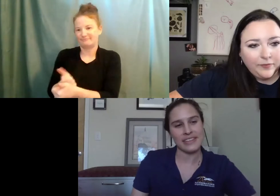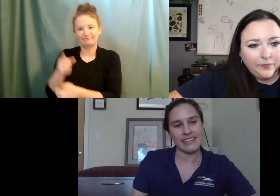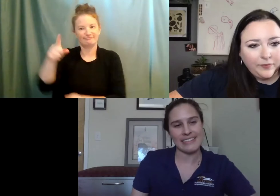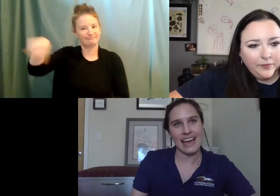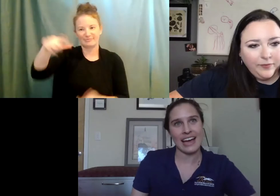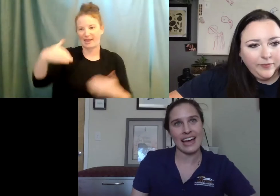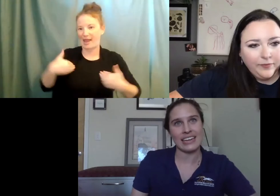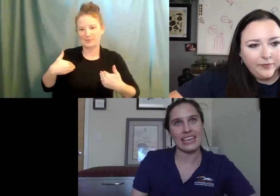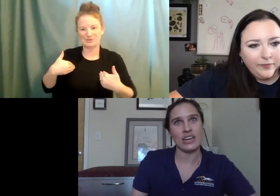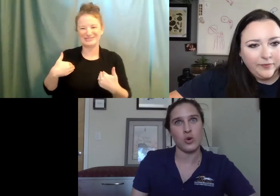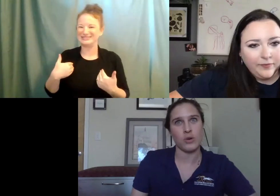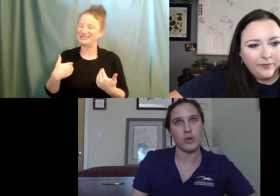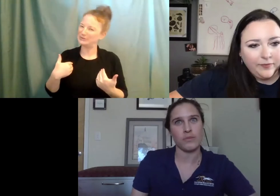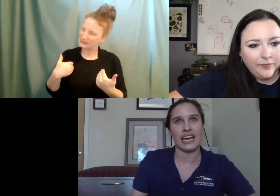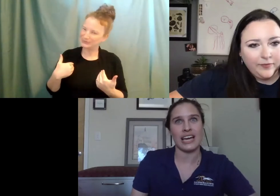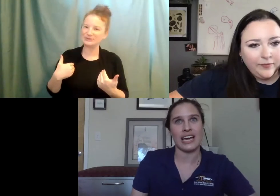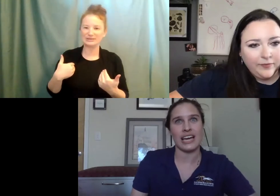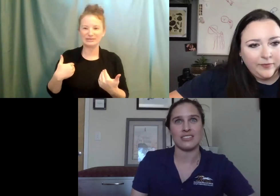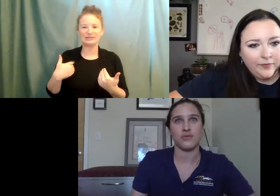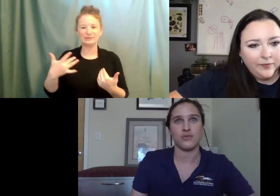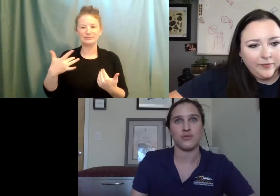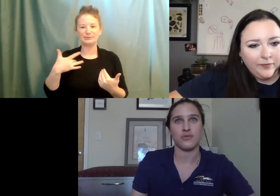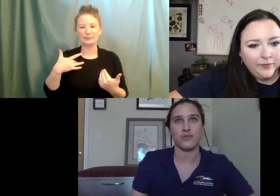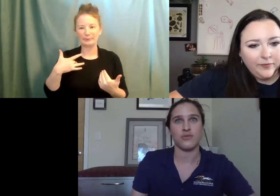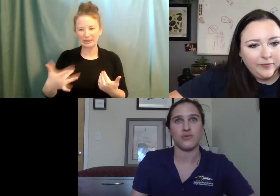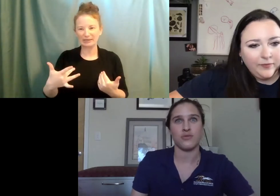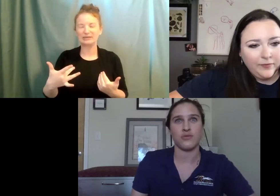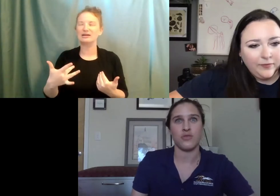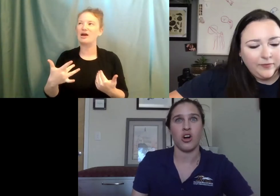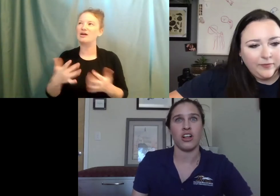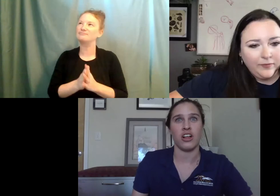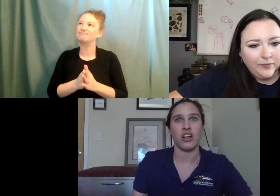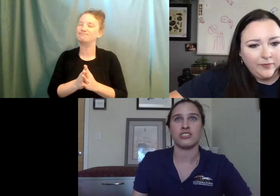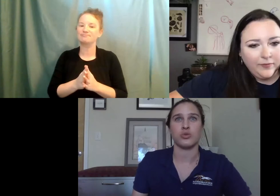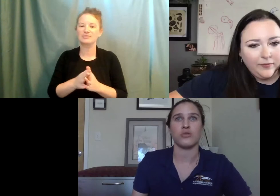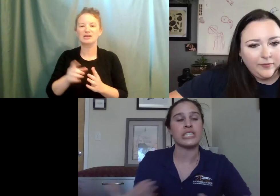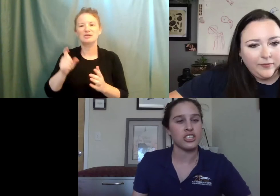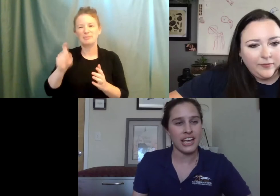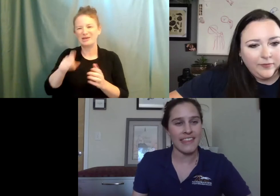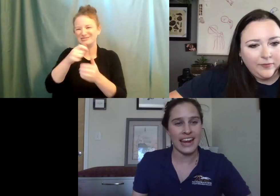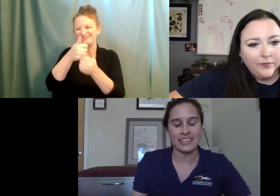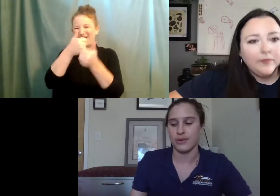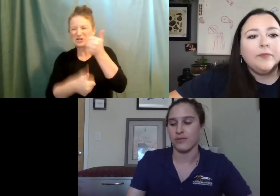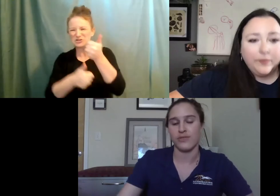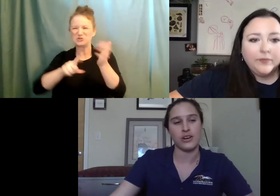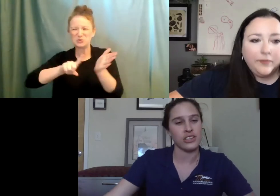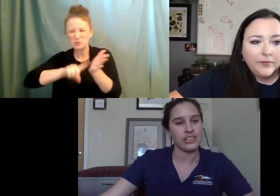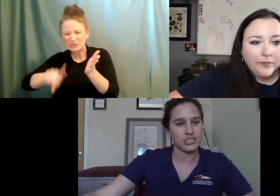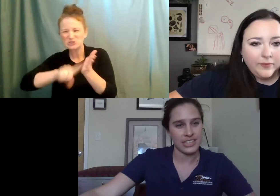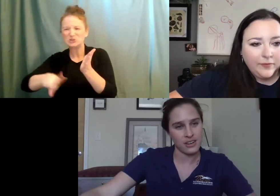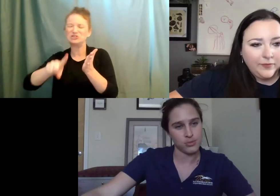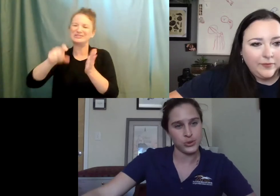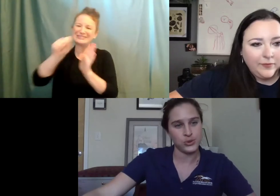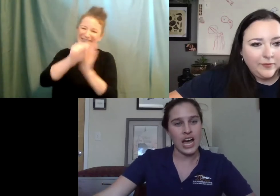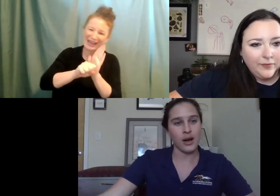to do something like that, it normally has to fall under some sort of research, and that has to be federally or state approved.